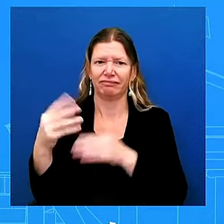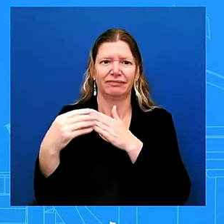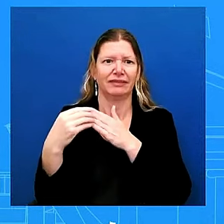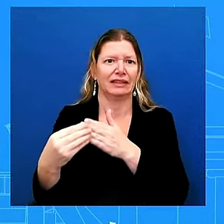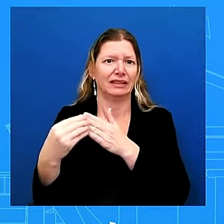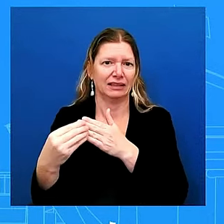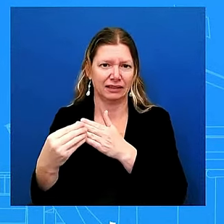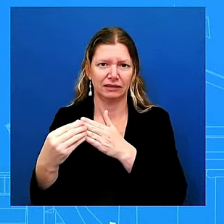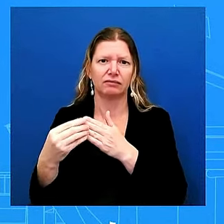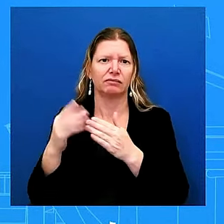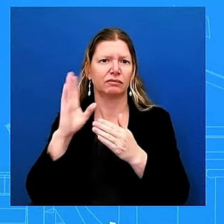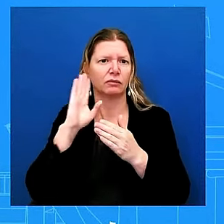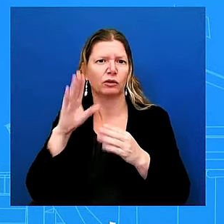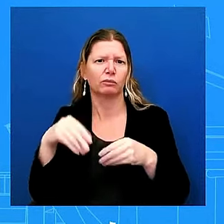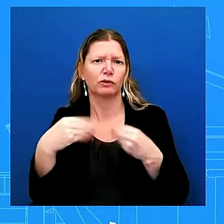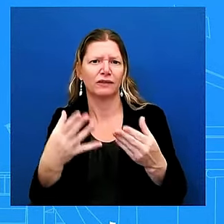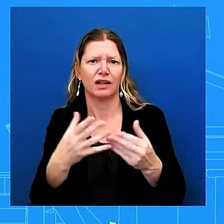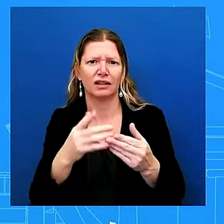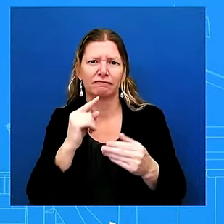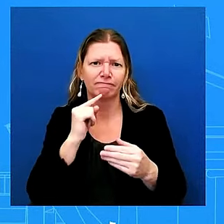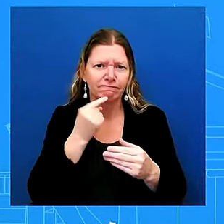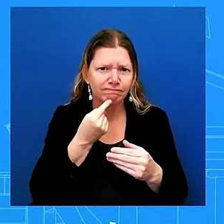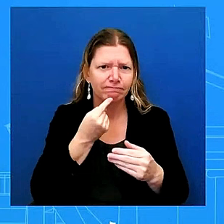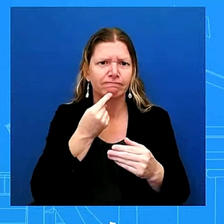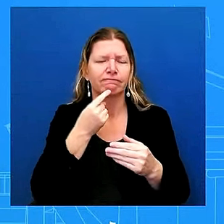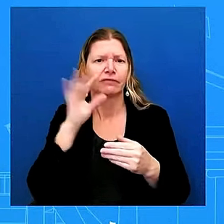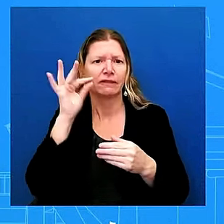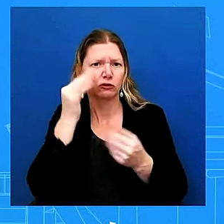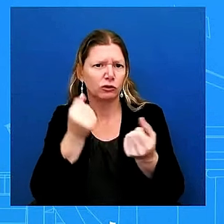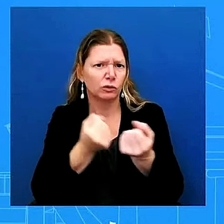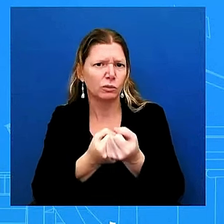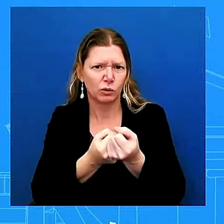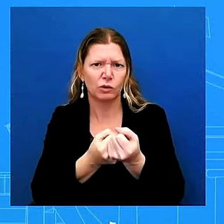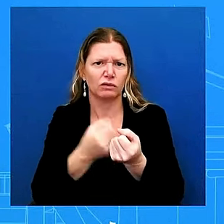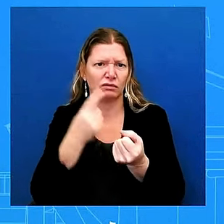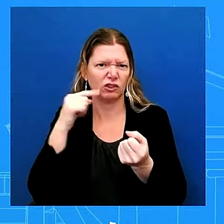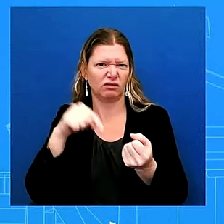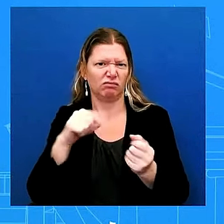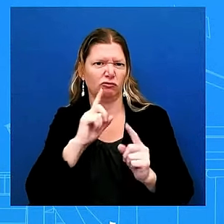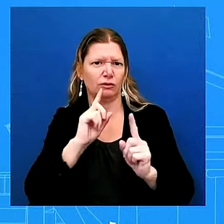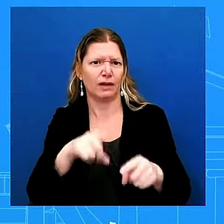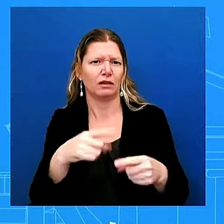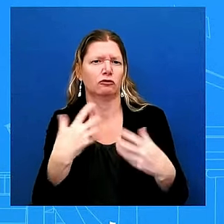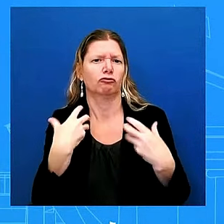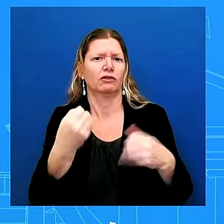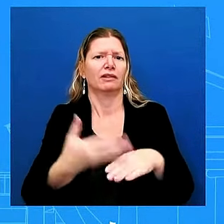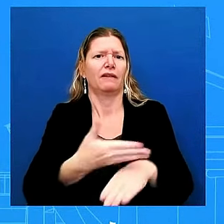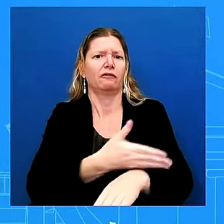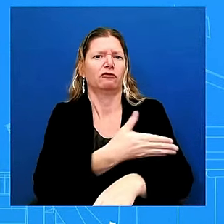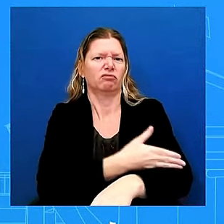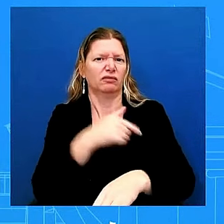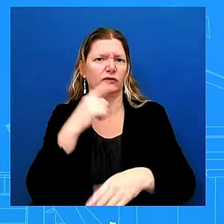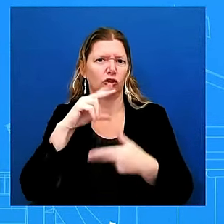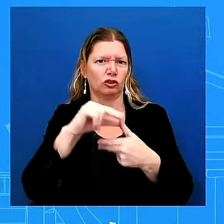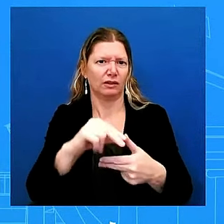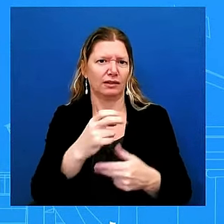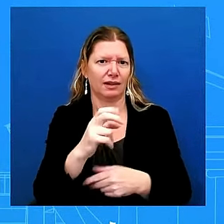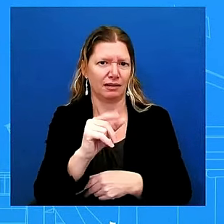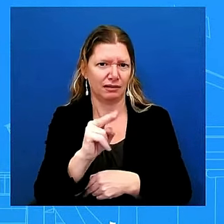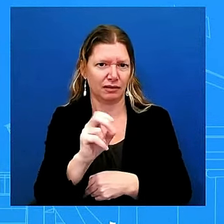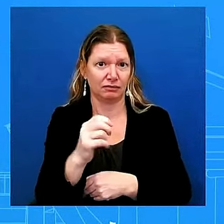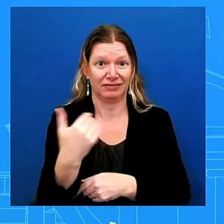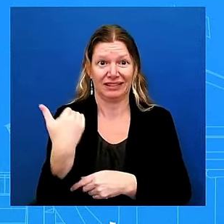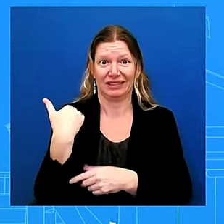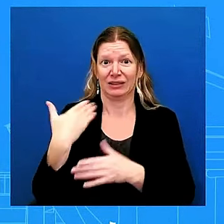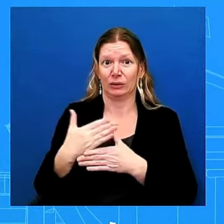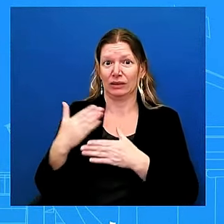helene over the weekend at the president's direction fema administrator deanne criswell traveled to florida on saturday to